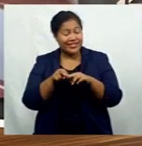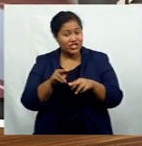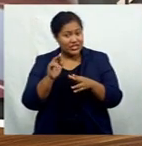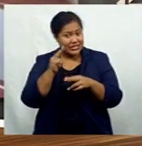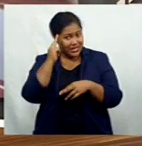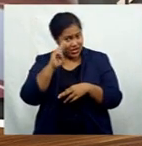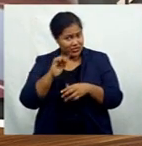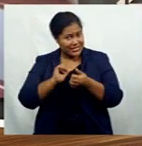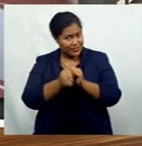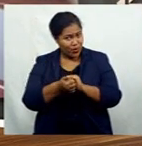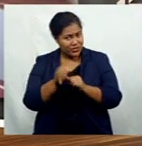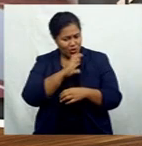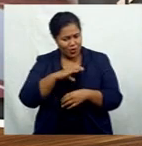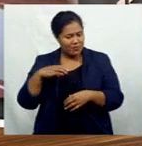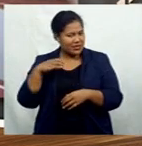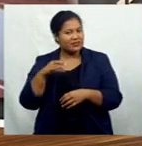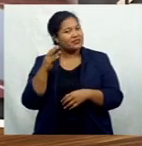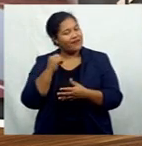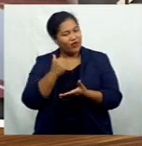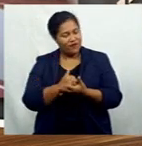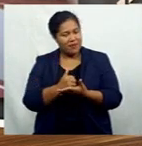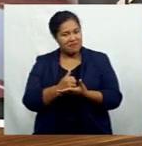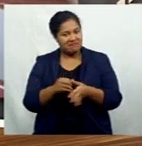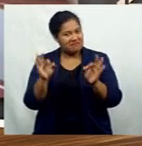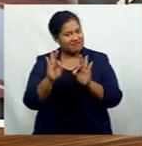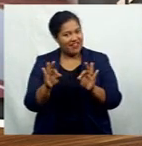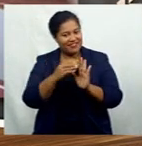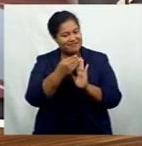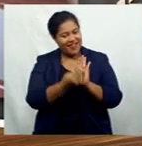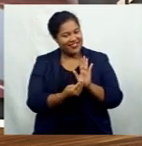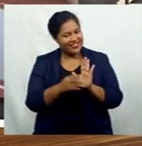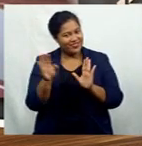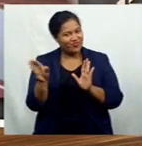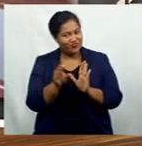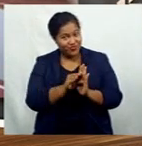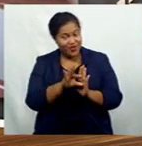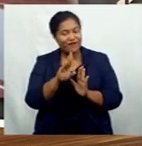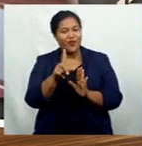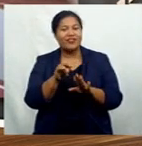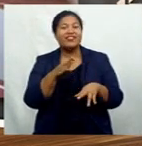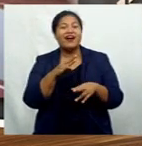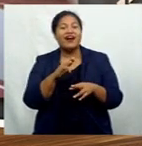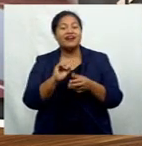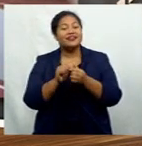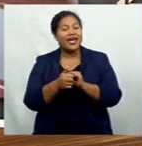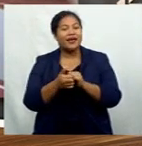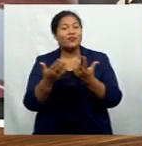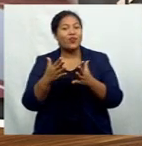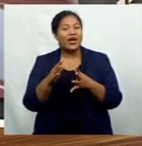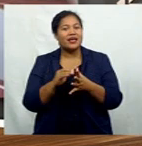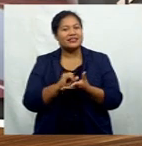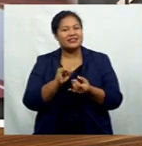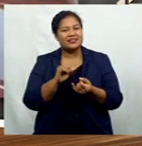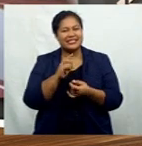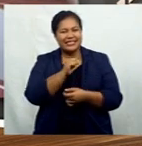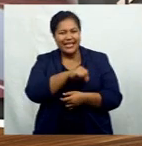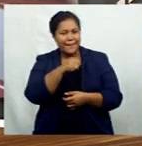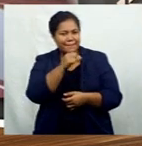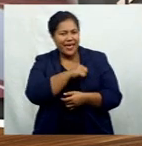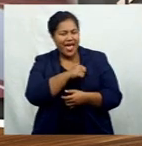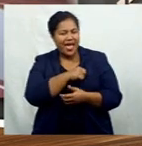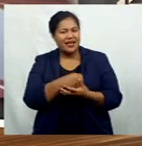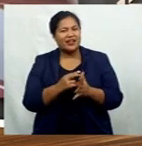Commission has confirmed it does not have a budget allocation for the Mini Games in Saipan, northern Mariana Islands in June.